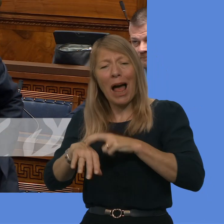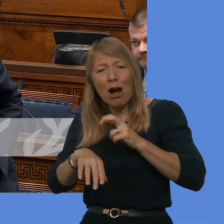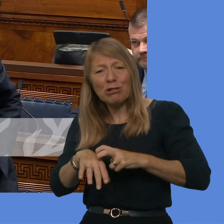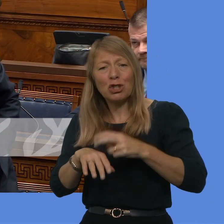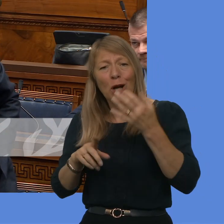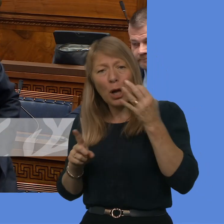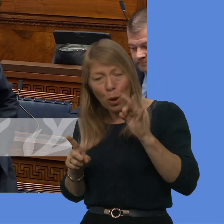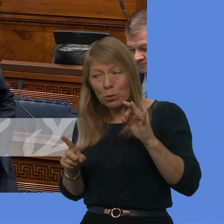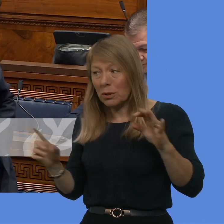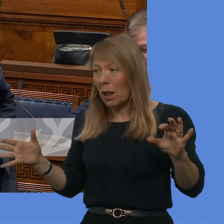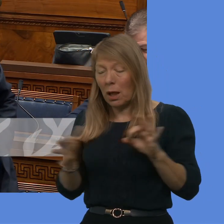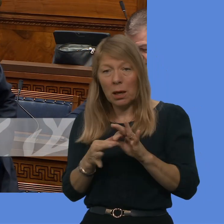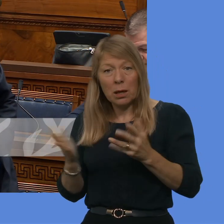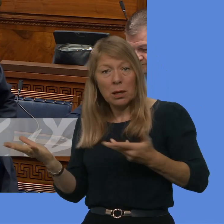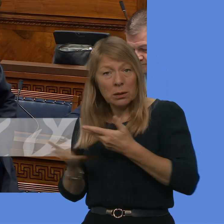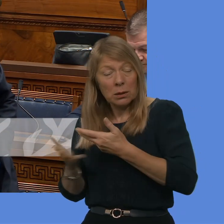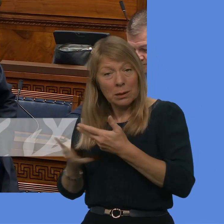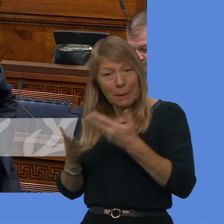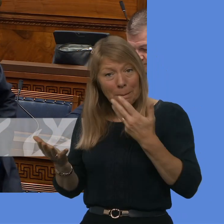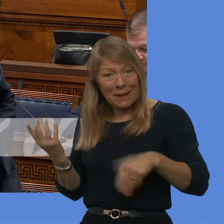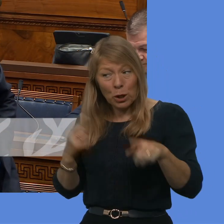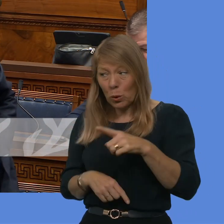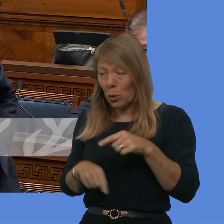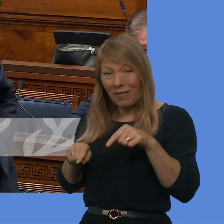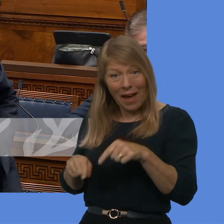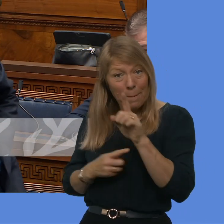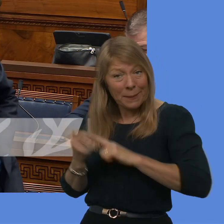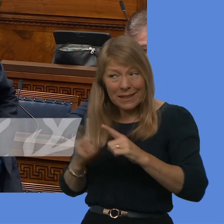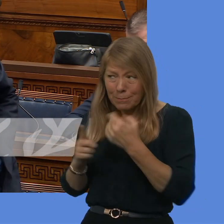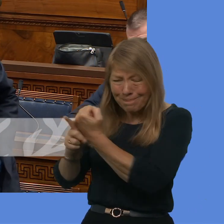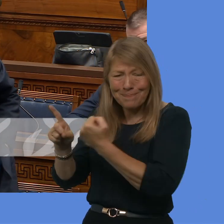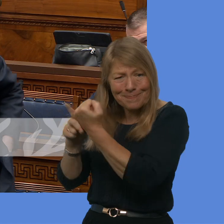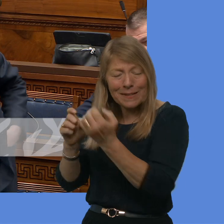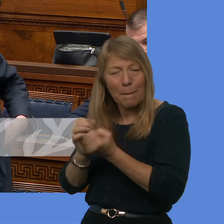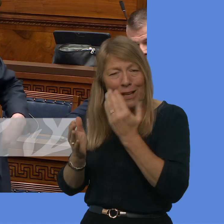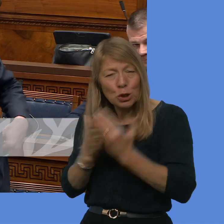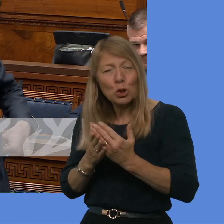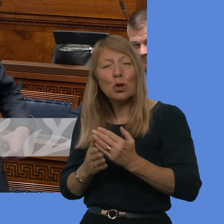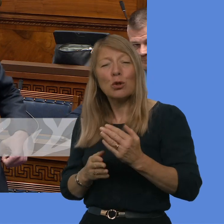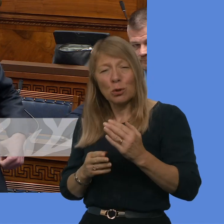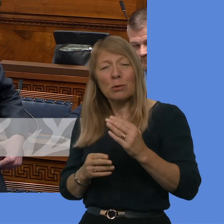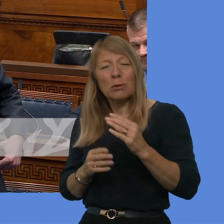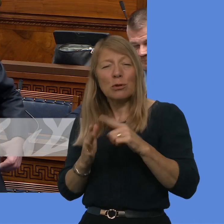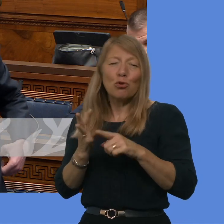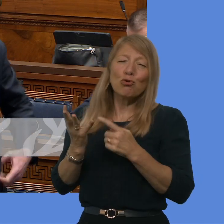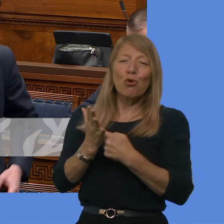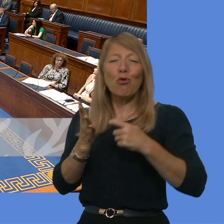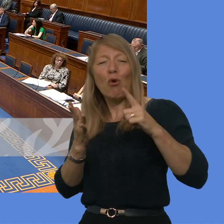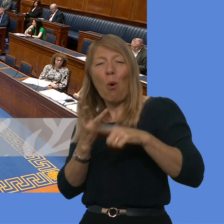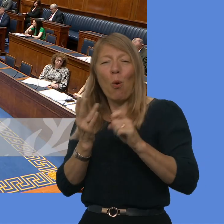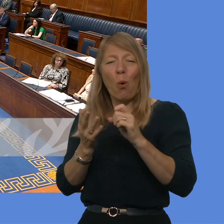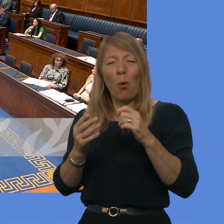other route to press for funding to ensure that the Euros come to Belfast and Casement Park is built in time?